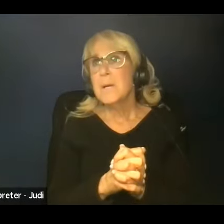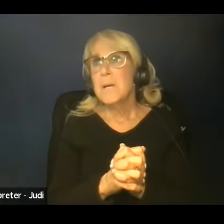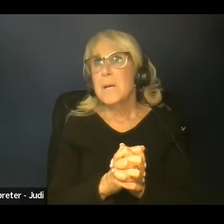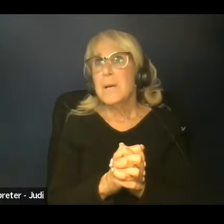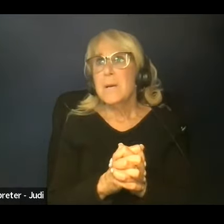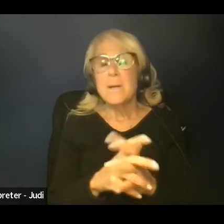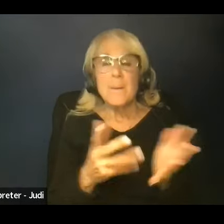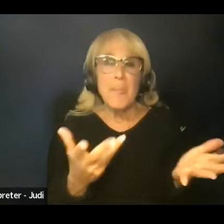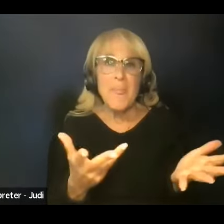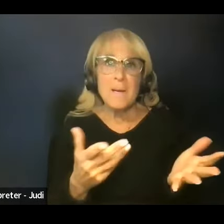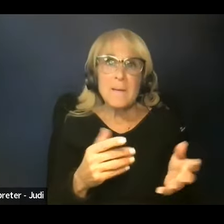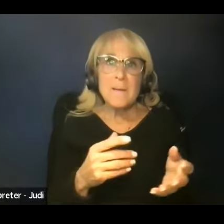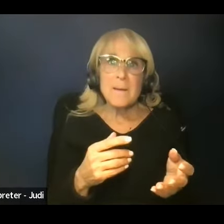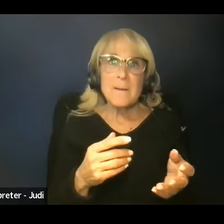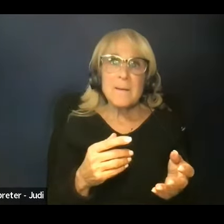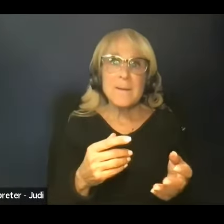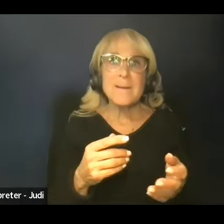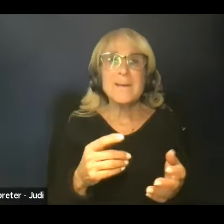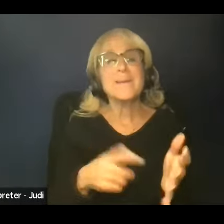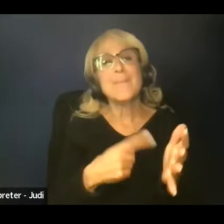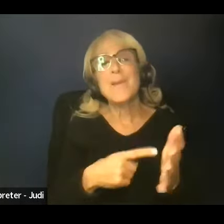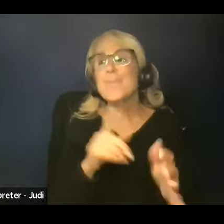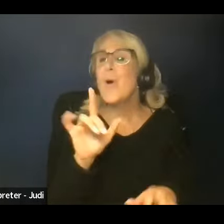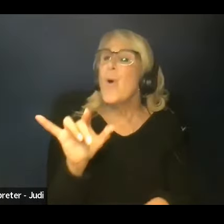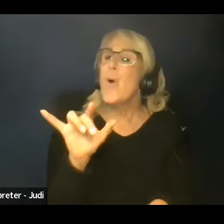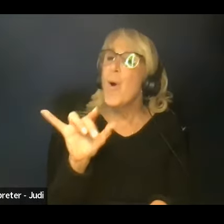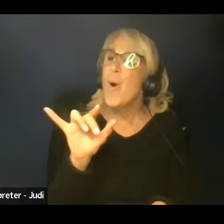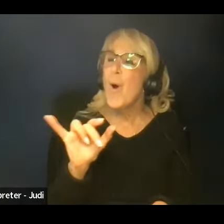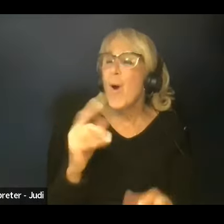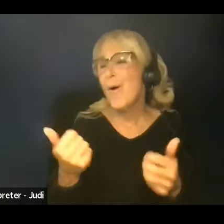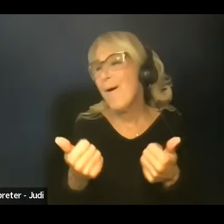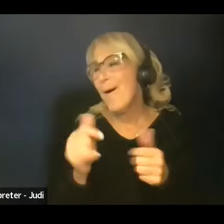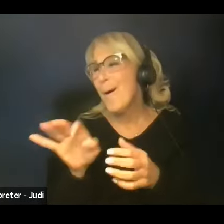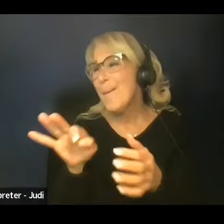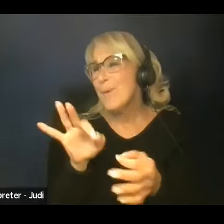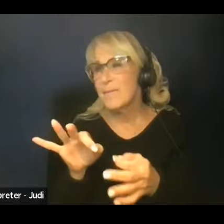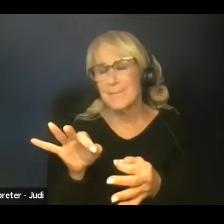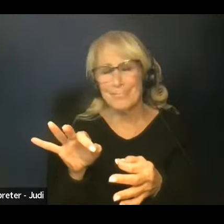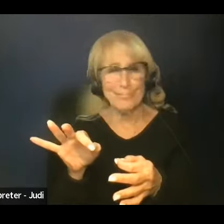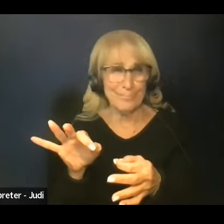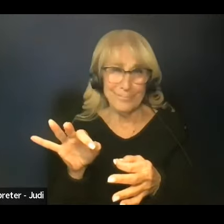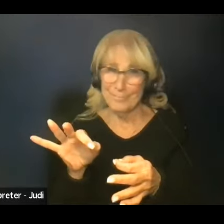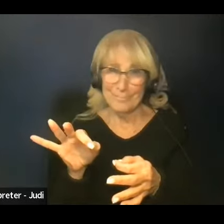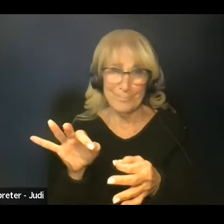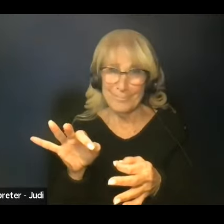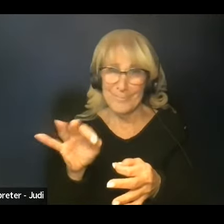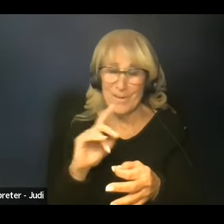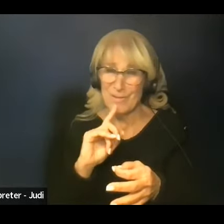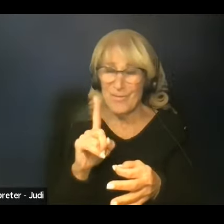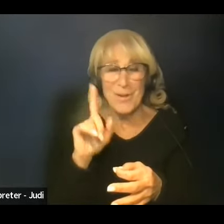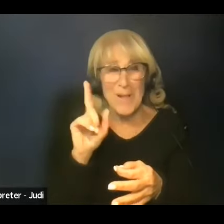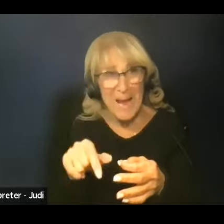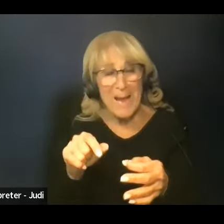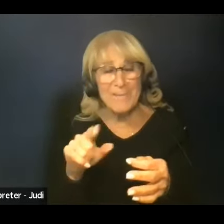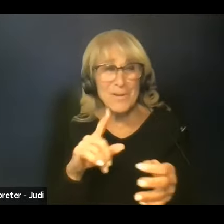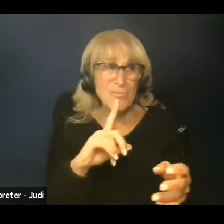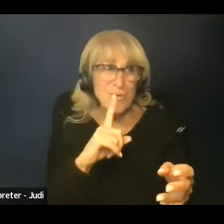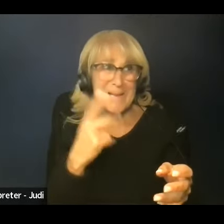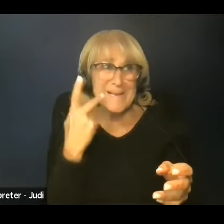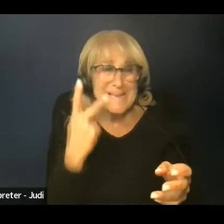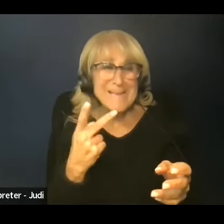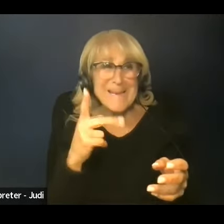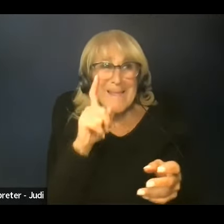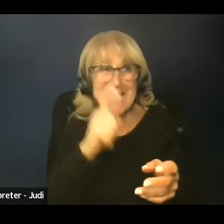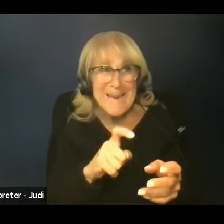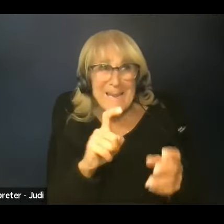things can sound too pretty to be real, but we have to get out there and see what the actual needs of